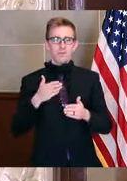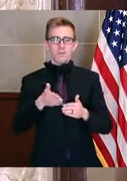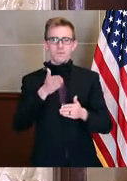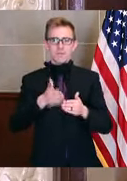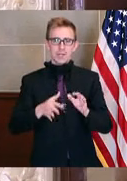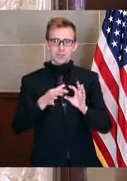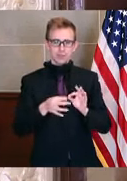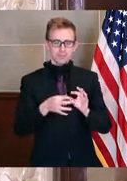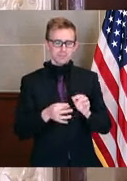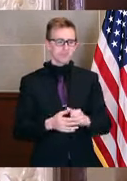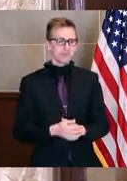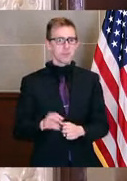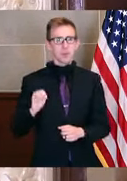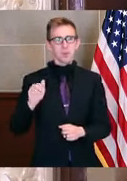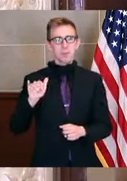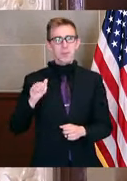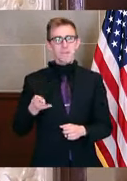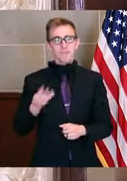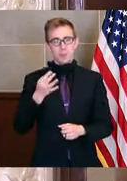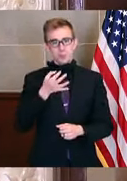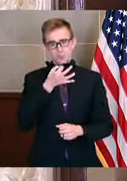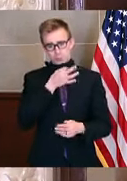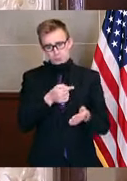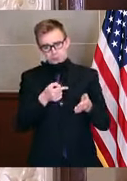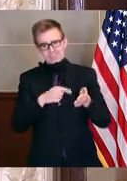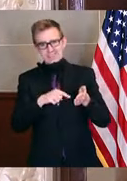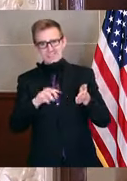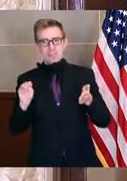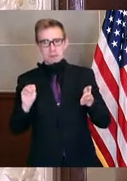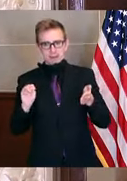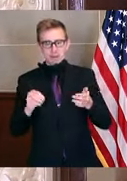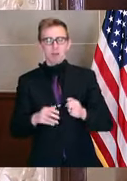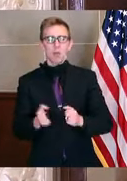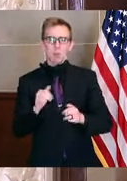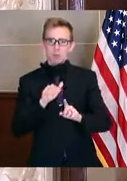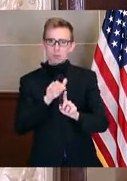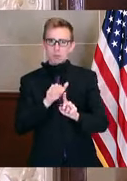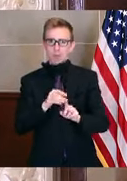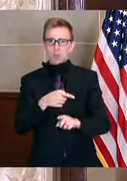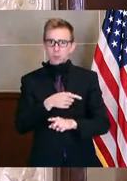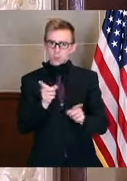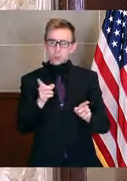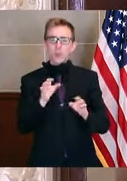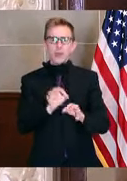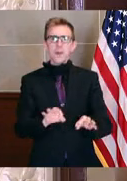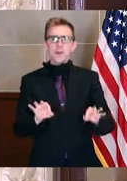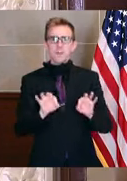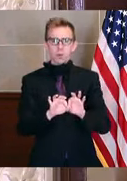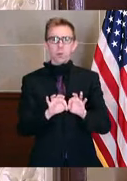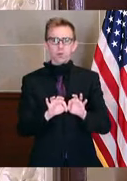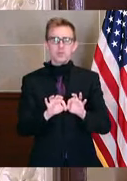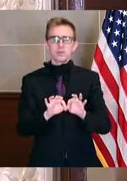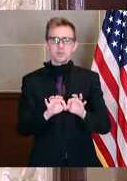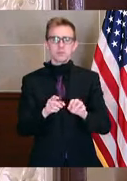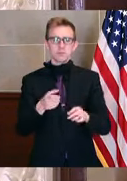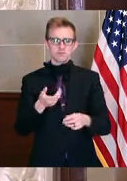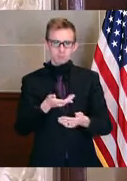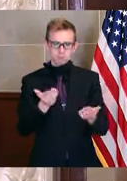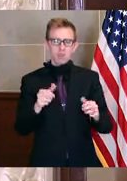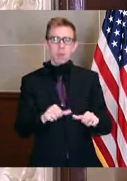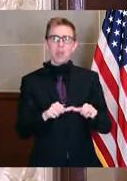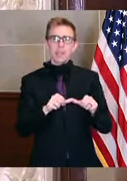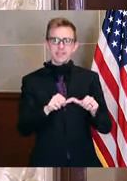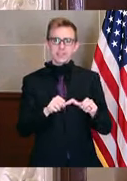up here with May the 4th, just a few days away. I want to remind Missourians how important it will be to continue